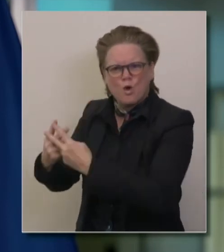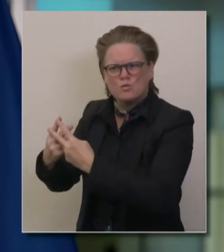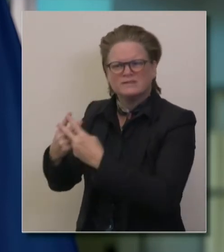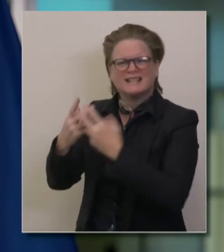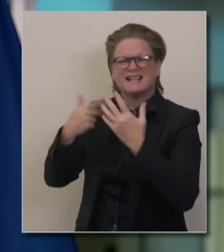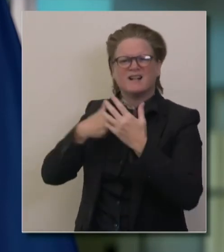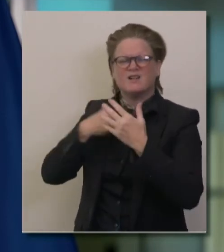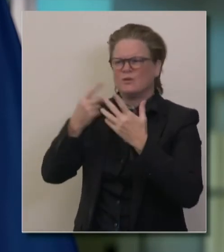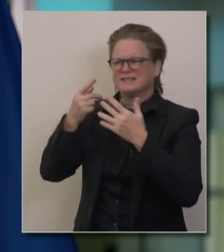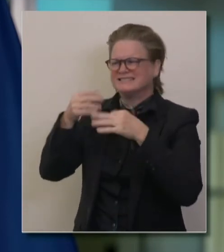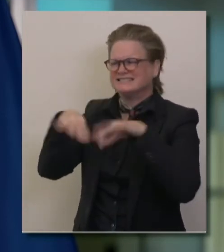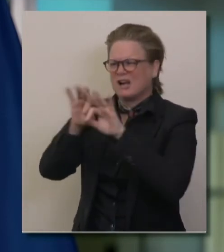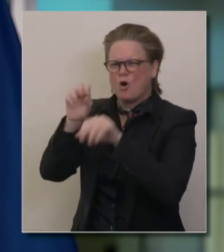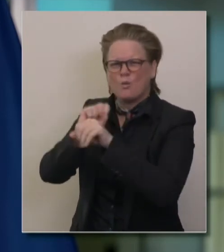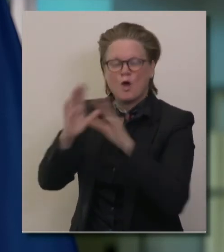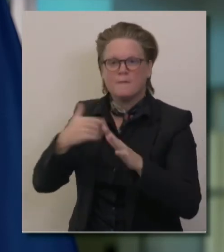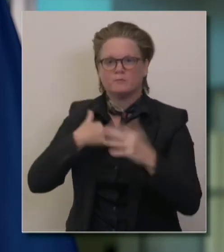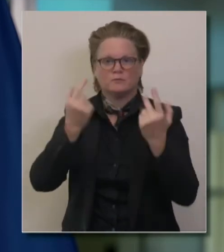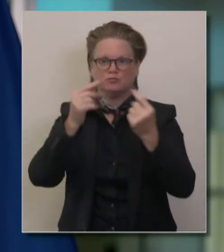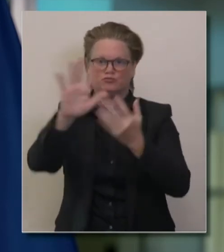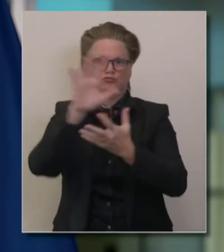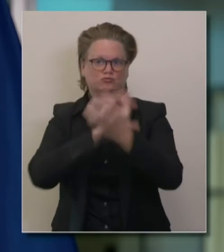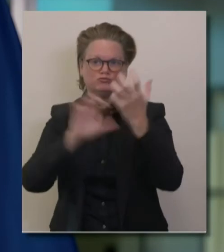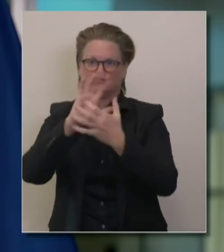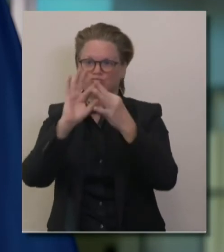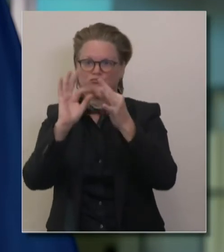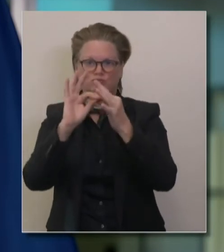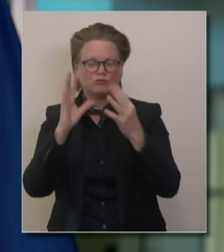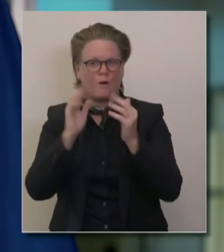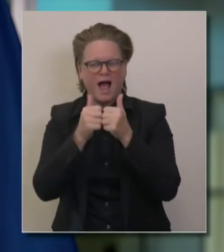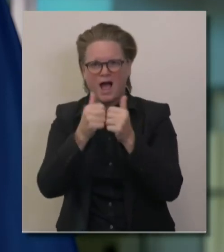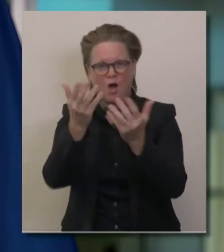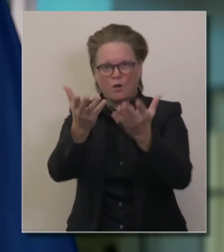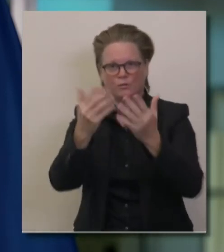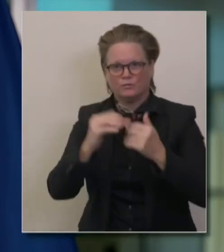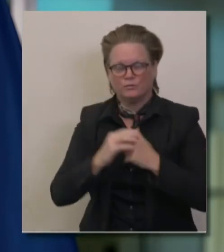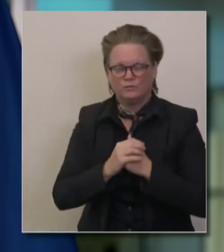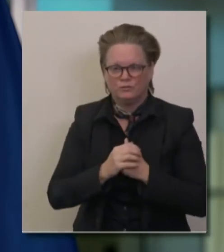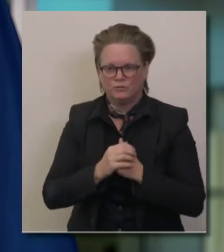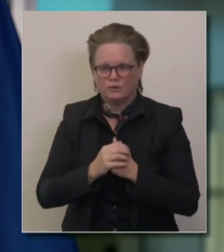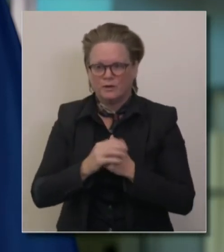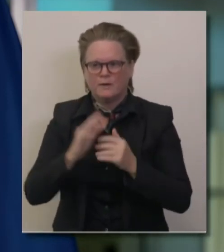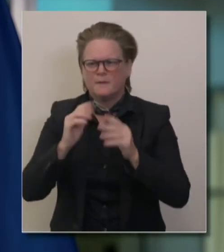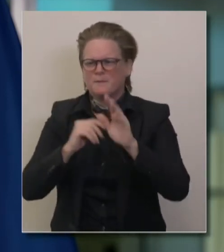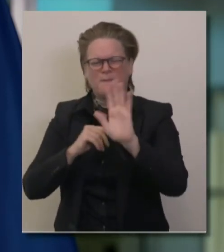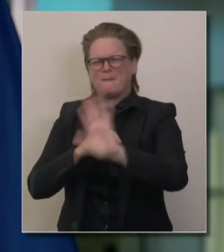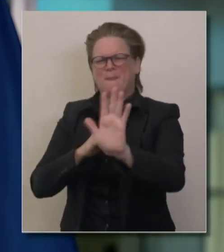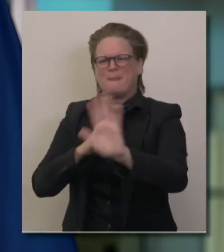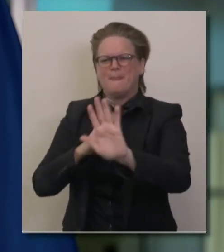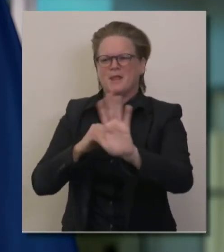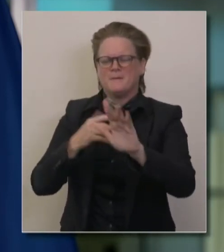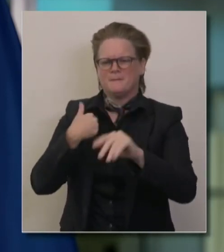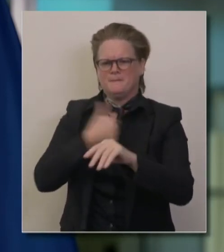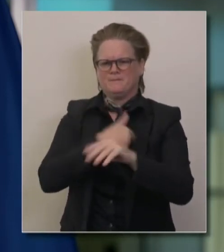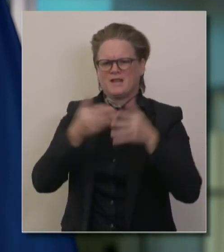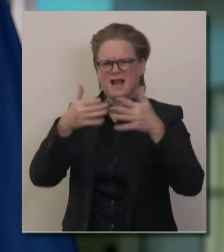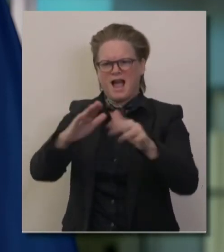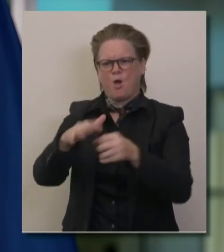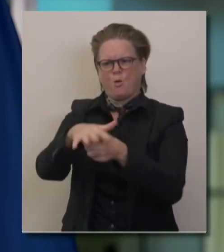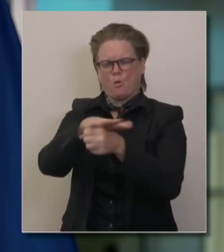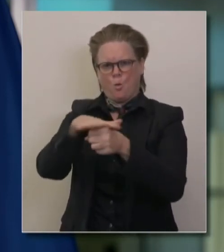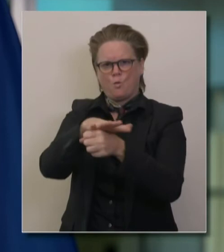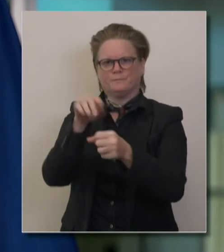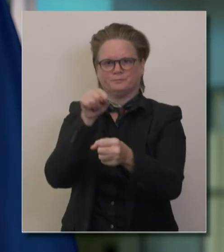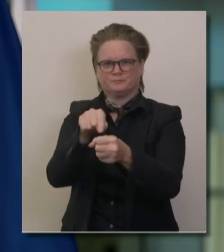percent capacity or you're in a region like the Bay Area, where again, we support local decision-making based on the conditions on the ground,